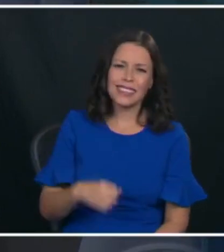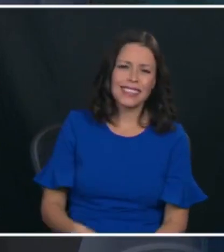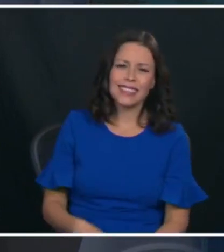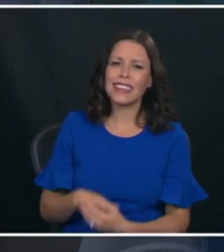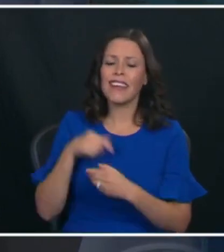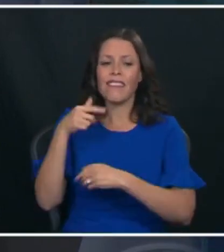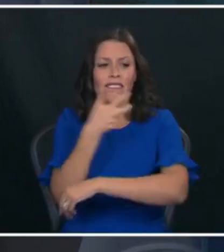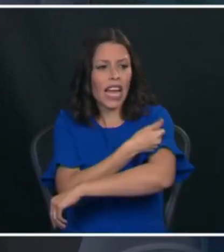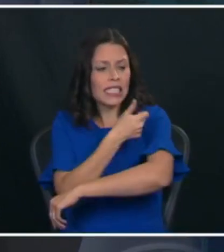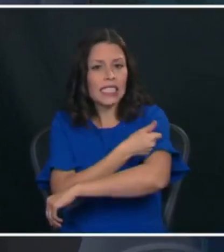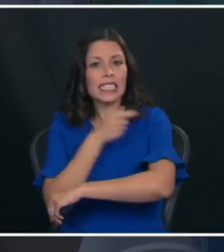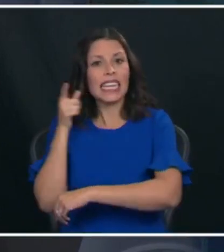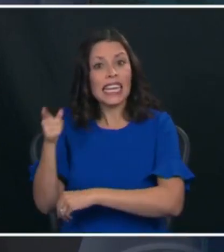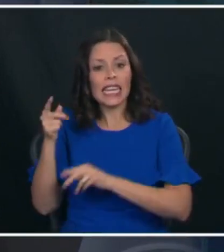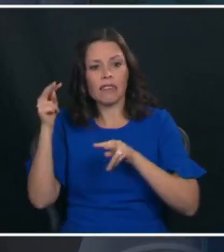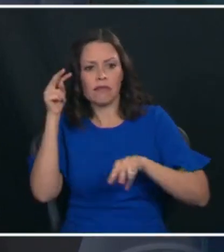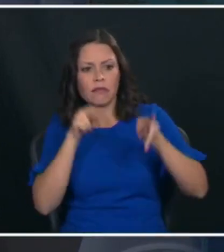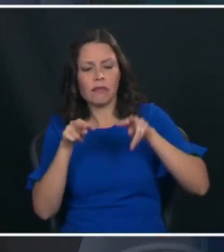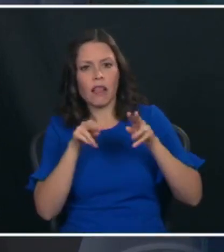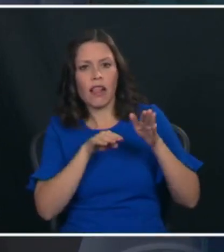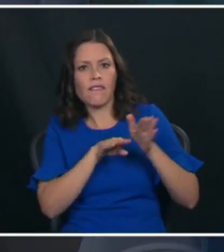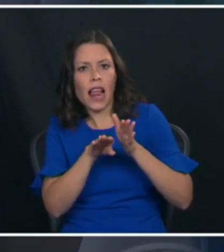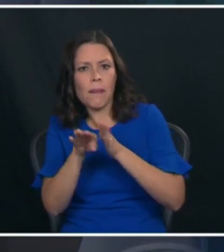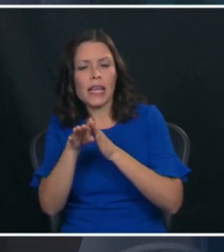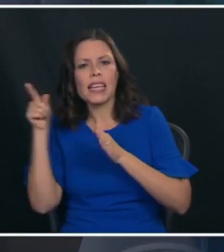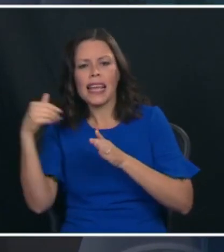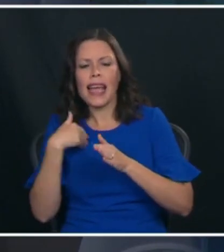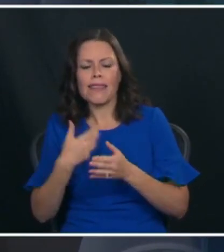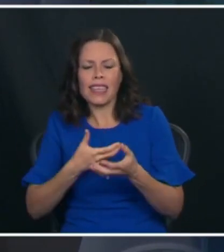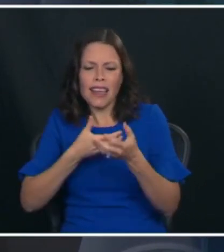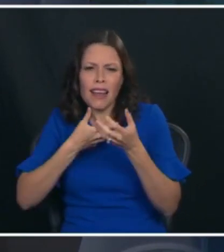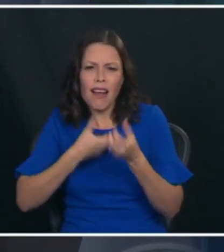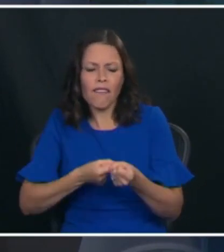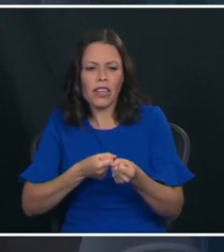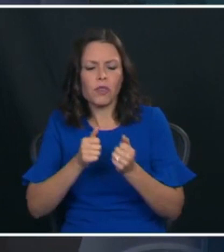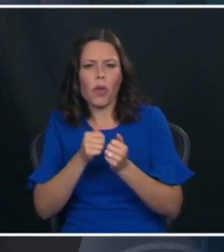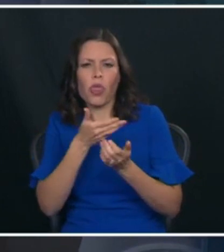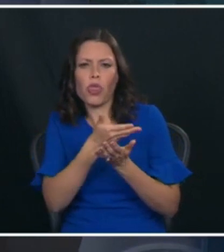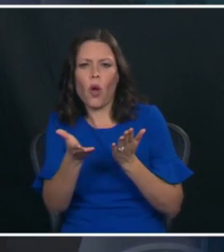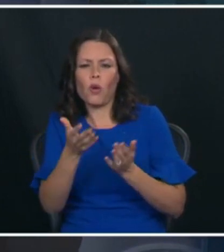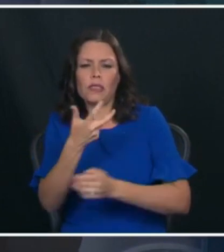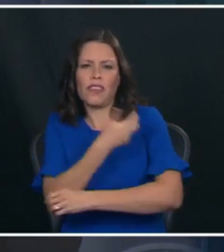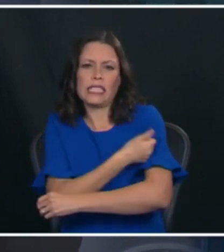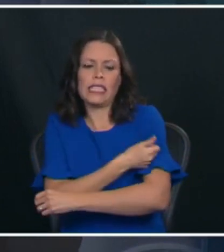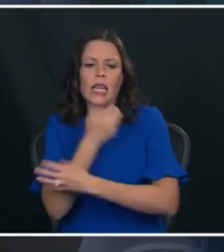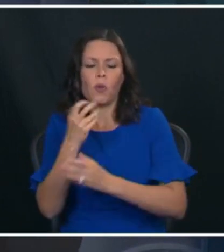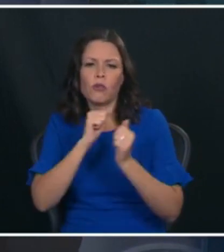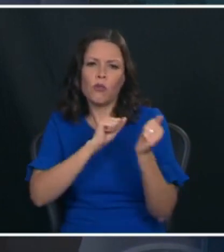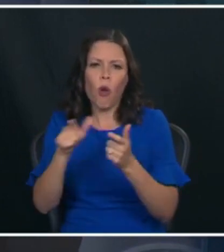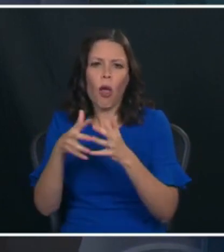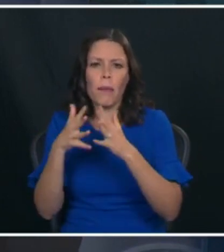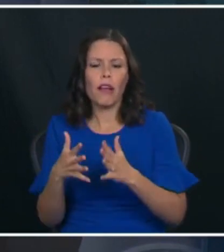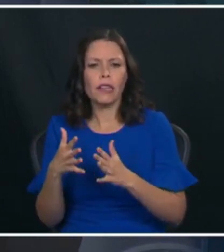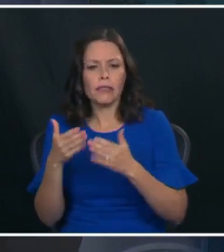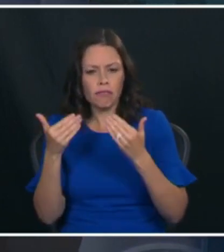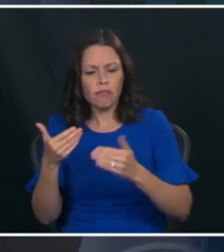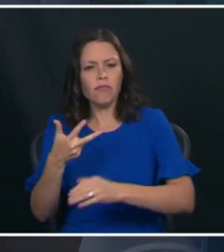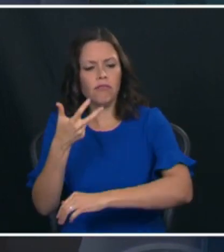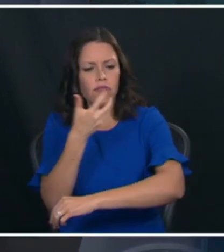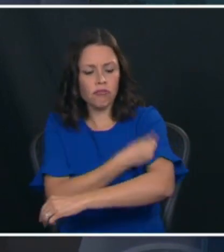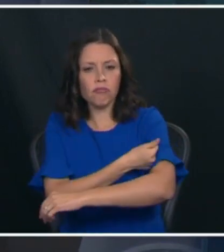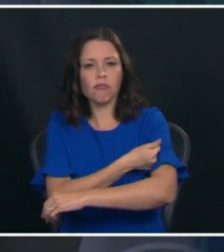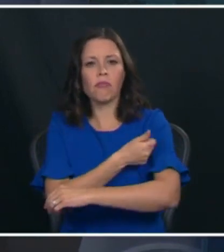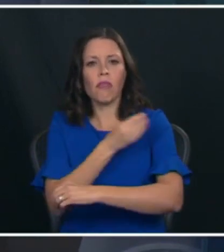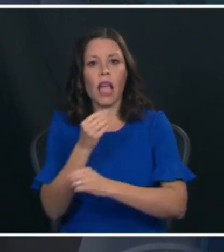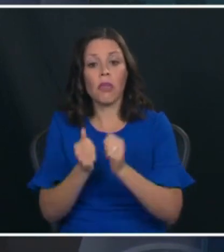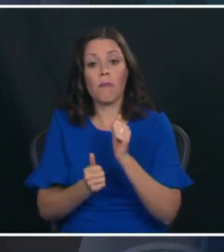vaccines that he oversaw the development of he has great confidence in he wants to see all americans get this vaccine and he wants to